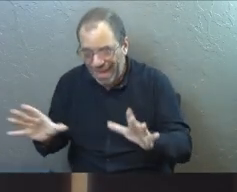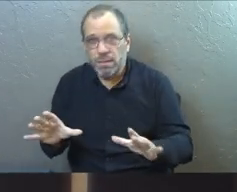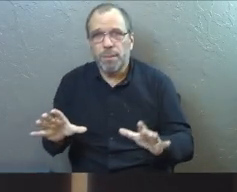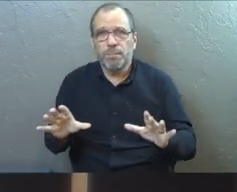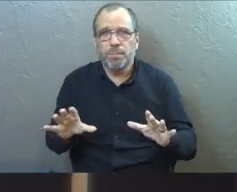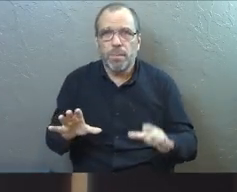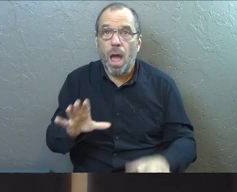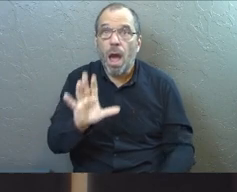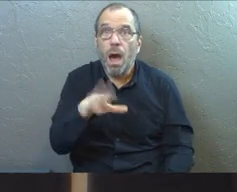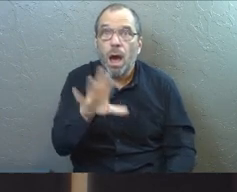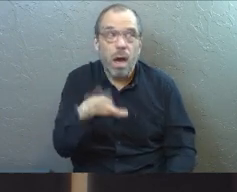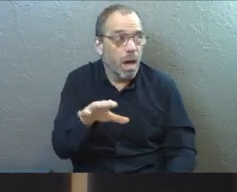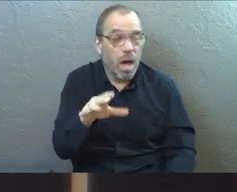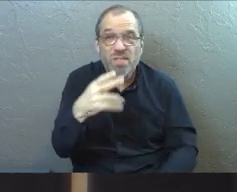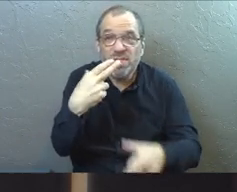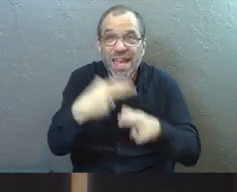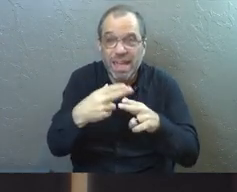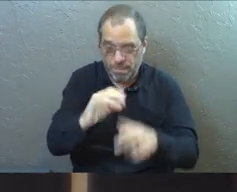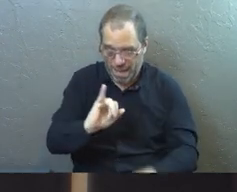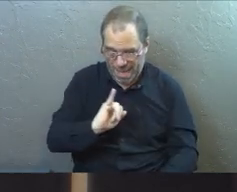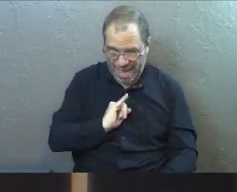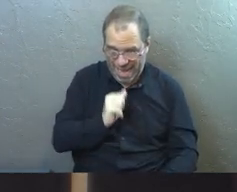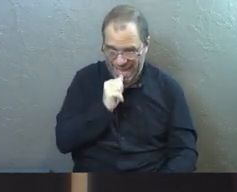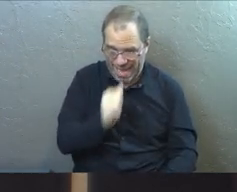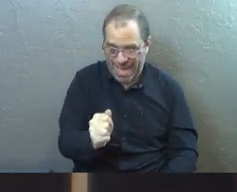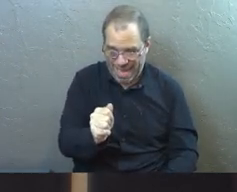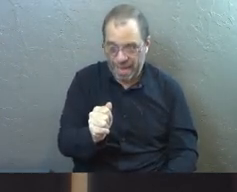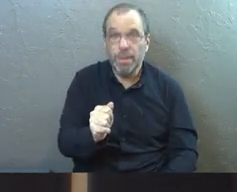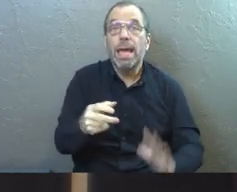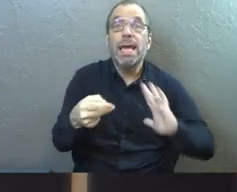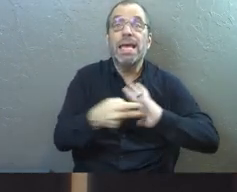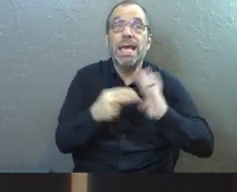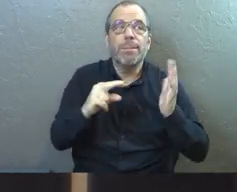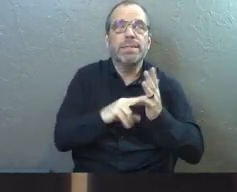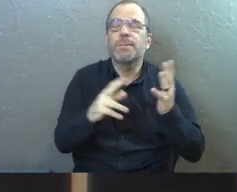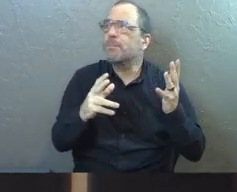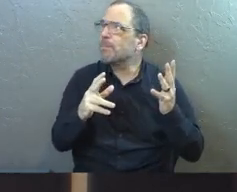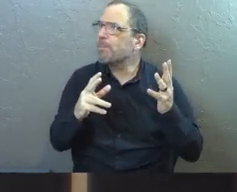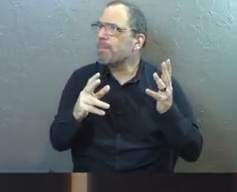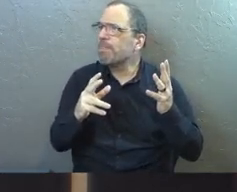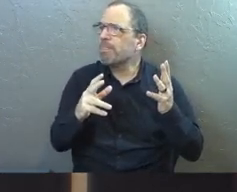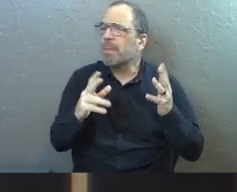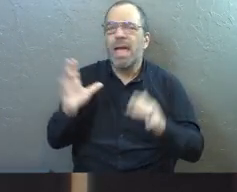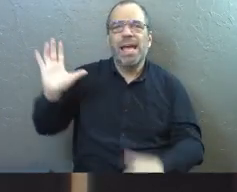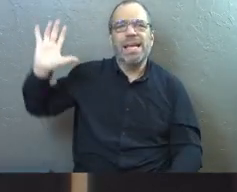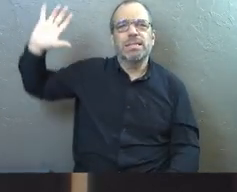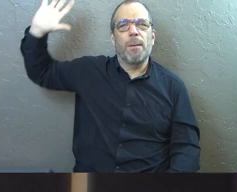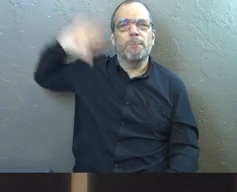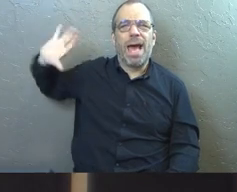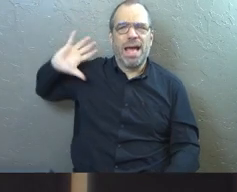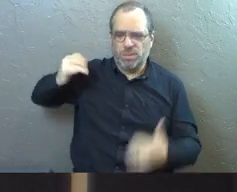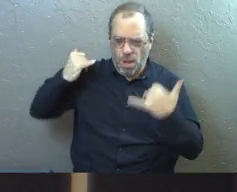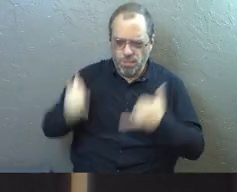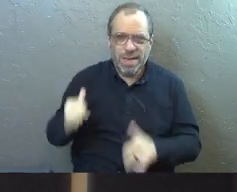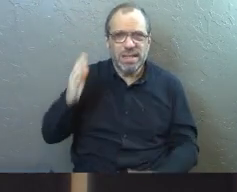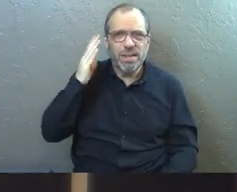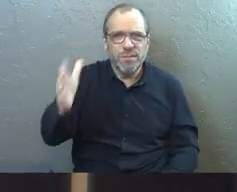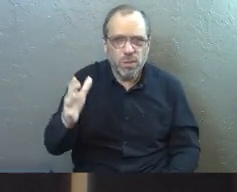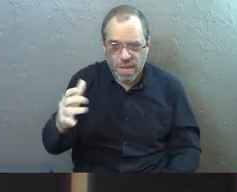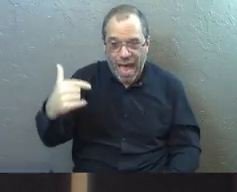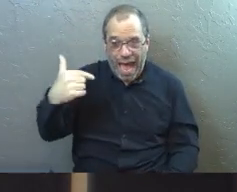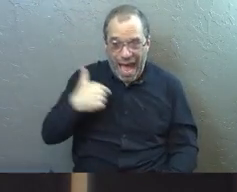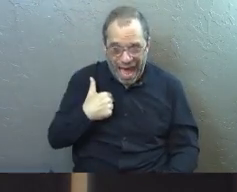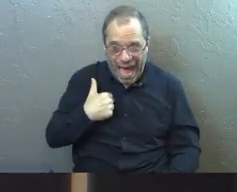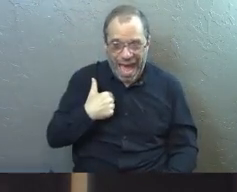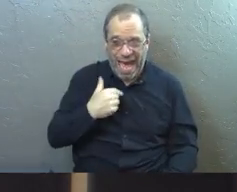And we looked at one of the cool things about the name I am is what it means is it's, it's past, it's present and it's future. He says, I